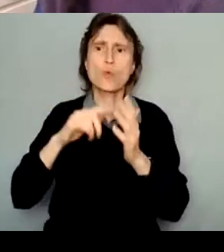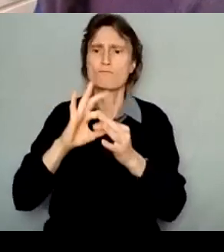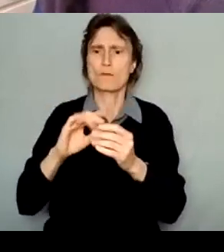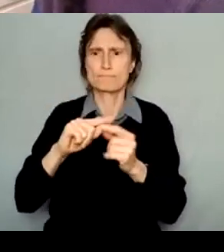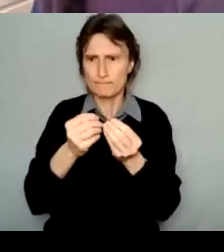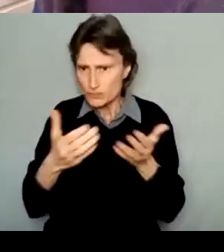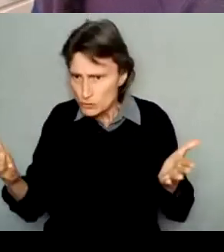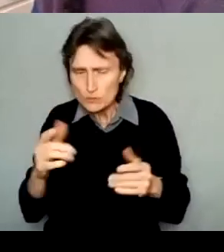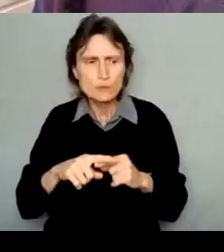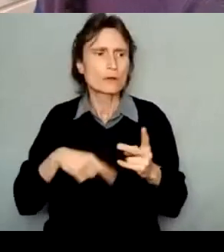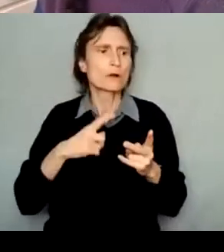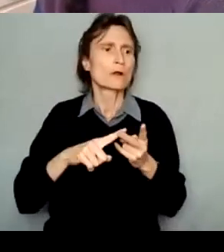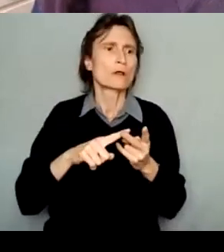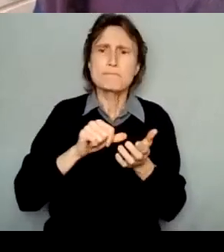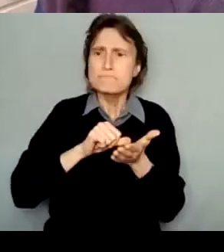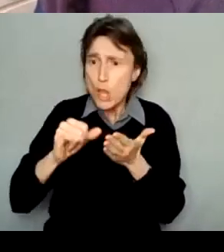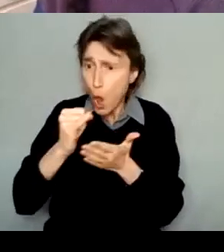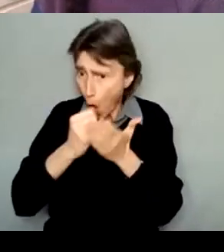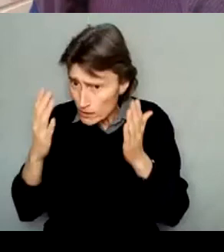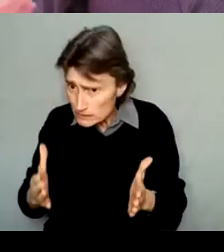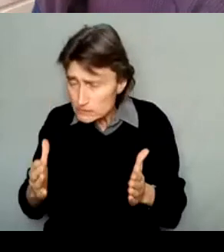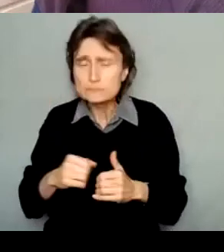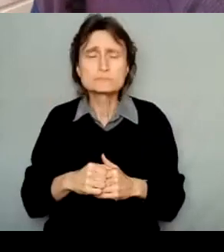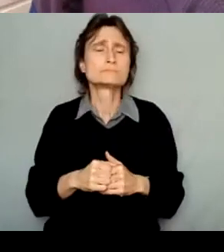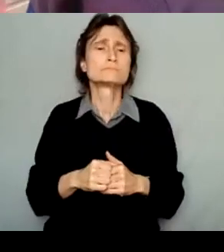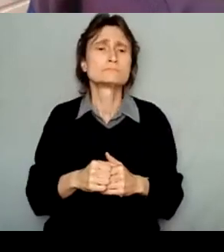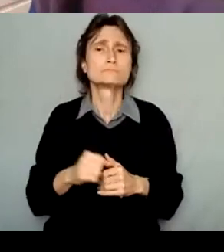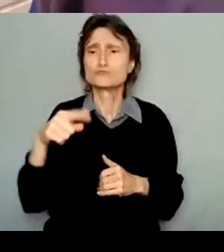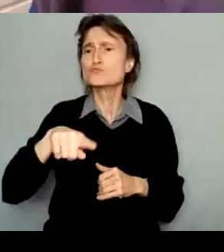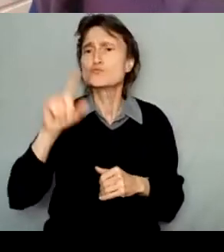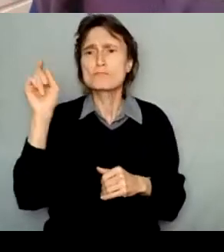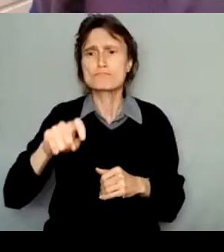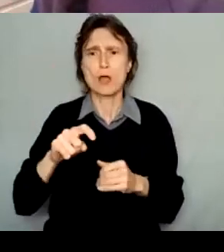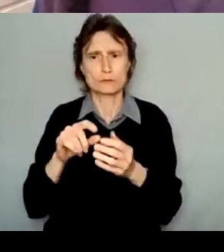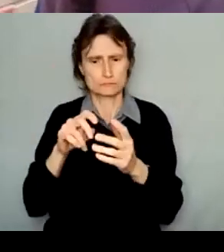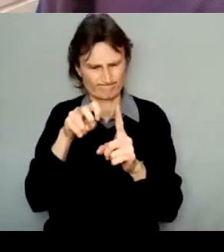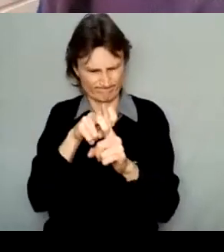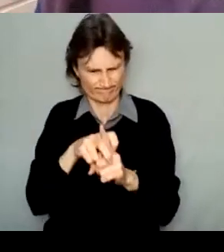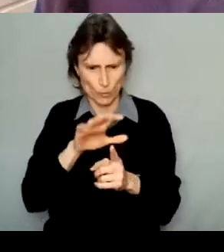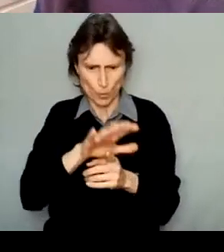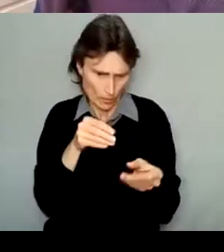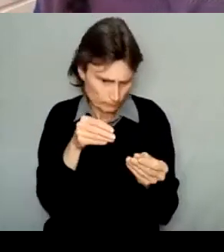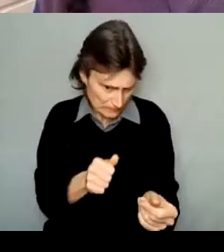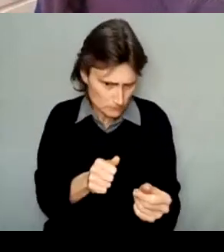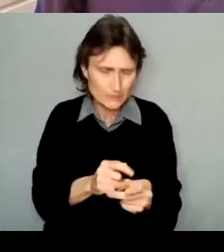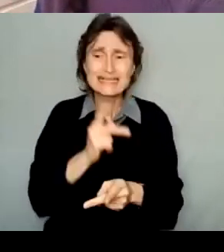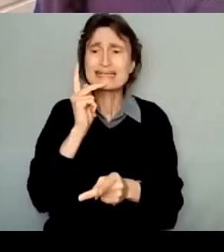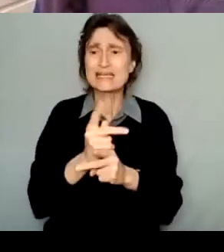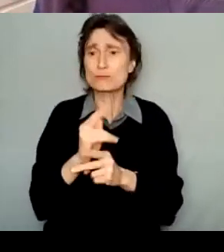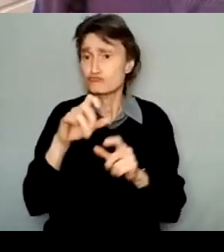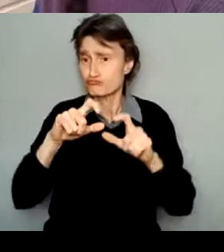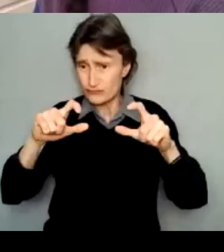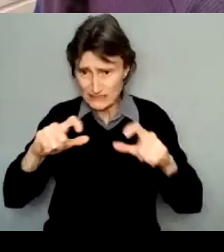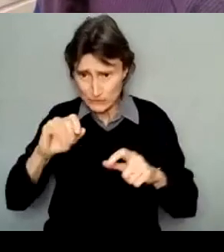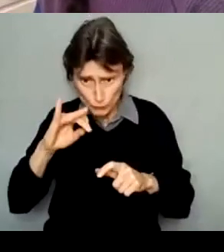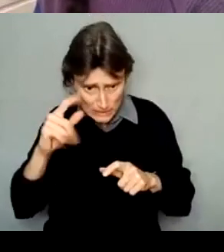rentals, paying other artists, etc., you must track all of your expenses, keep your receipts, contracts,